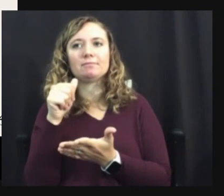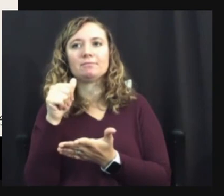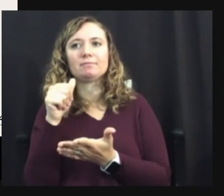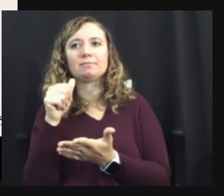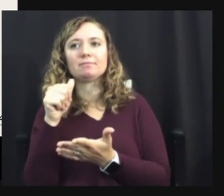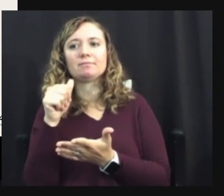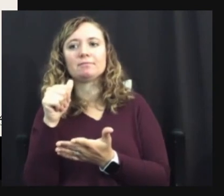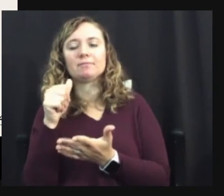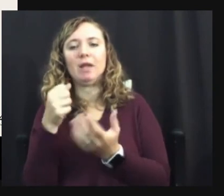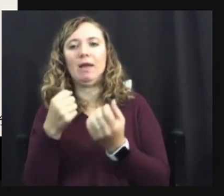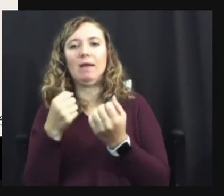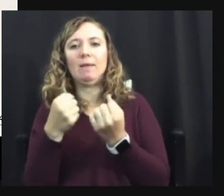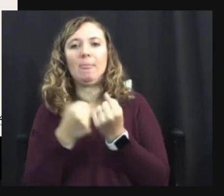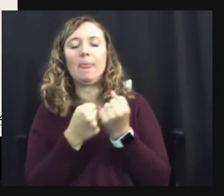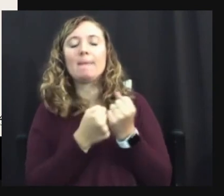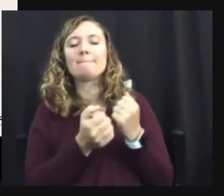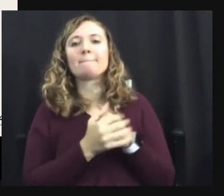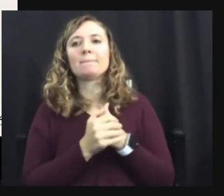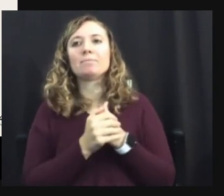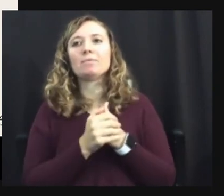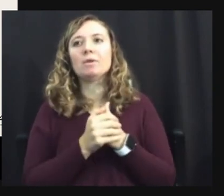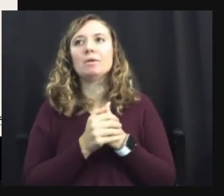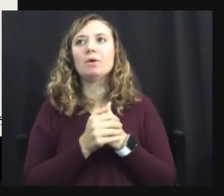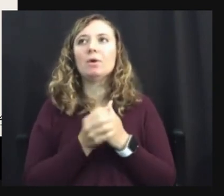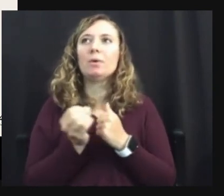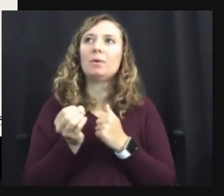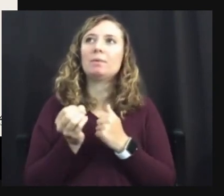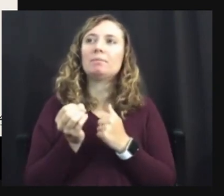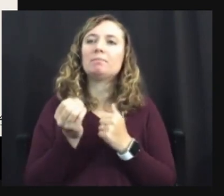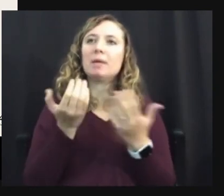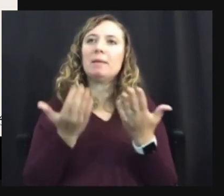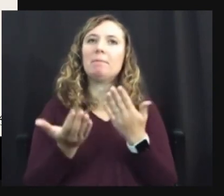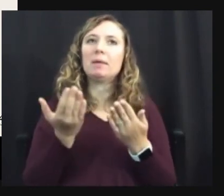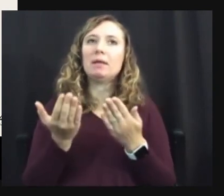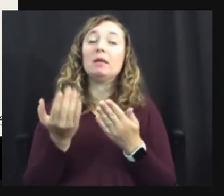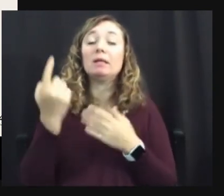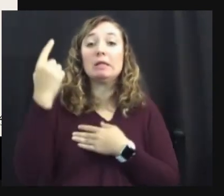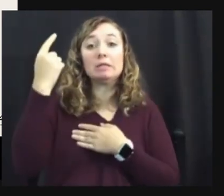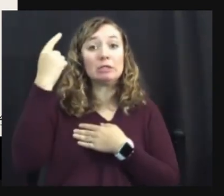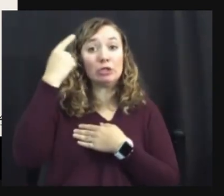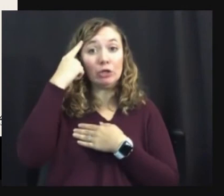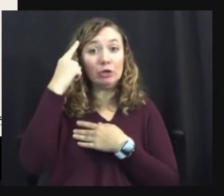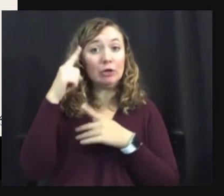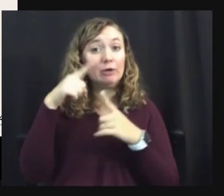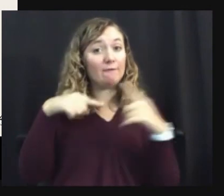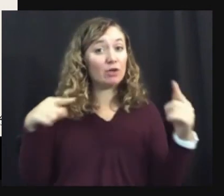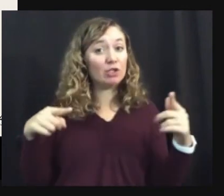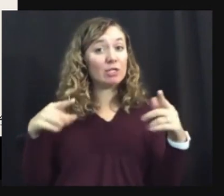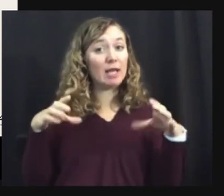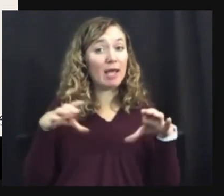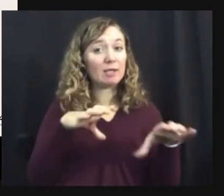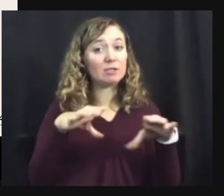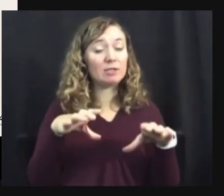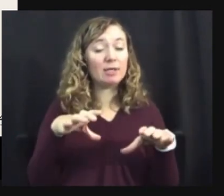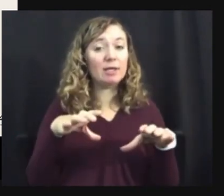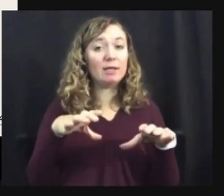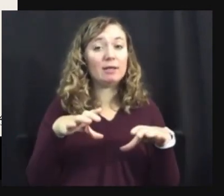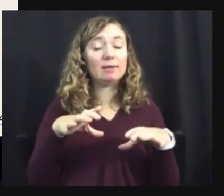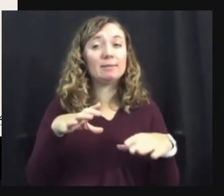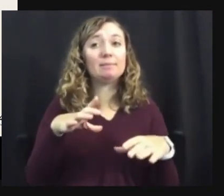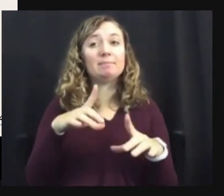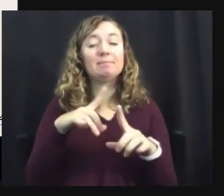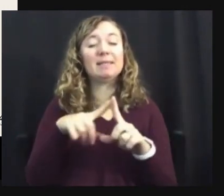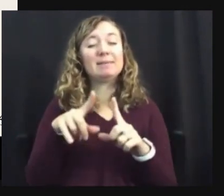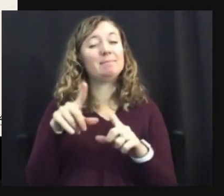parenting in action. I'm, but I think that's probably less likely. Um, now, now that I'm thinking it